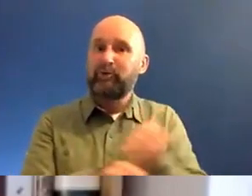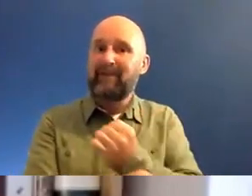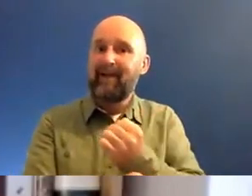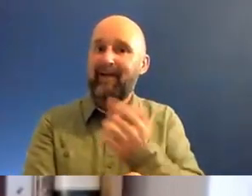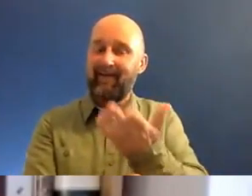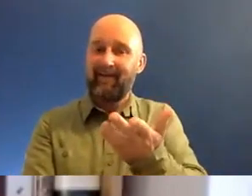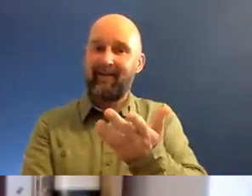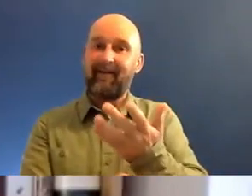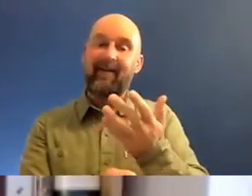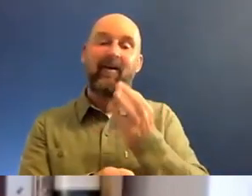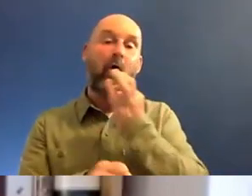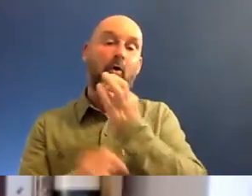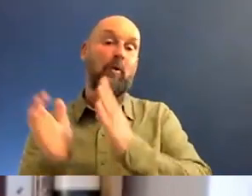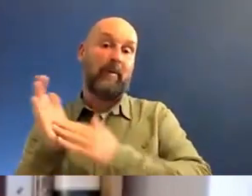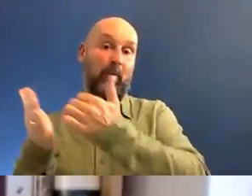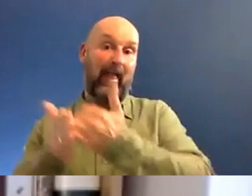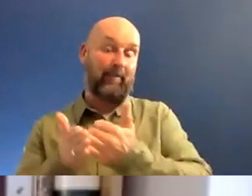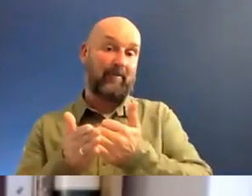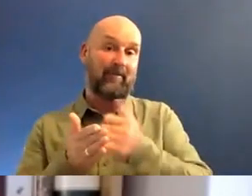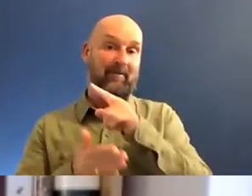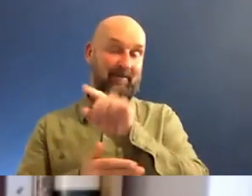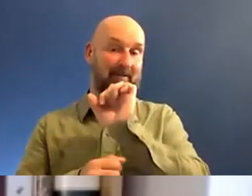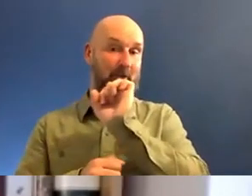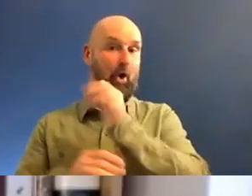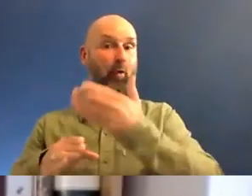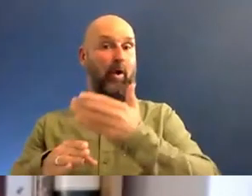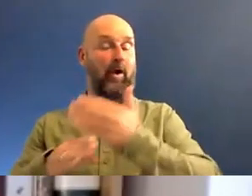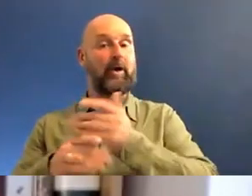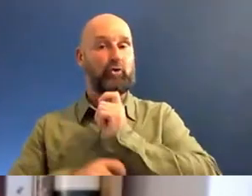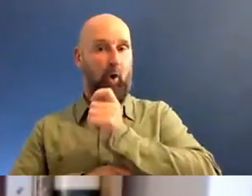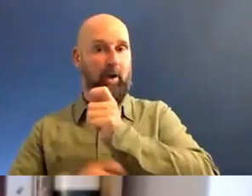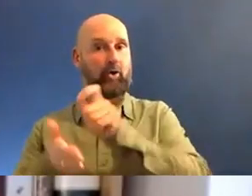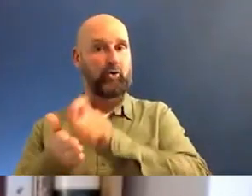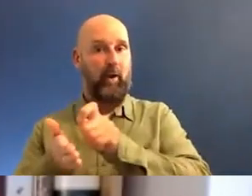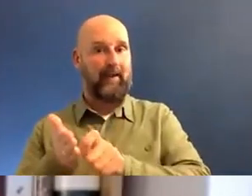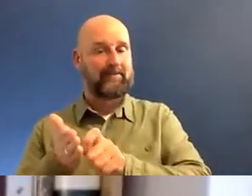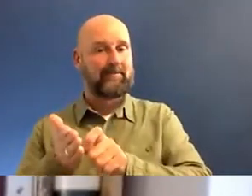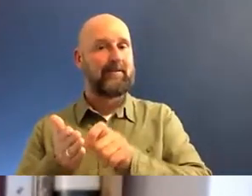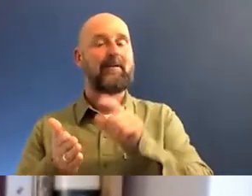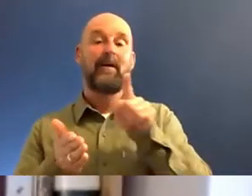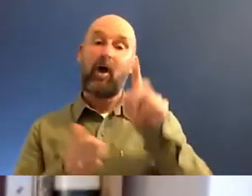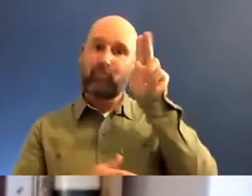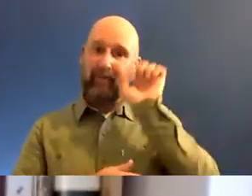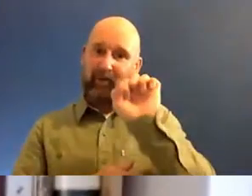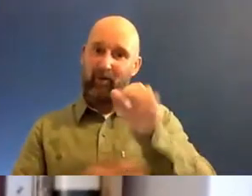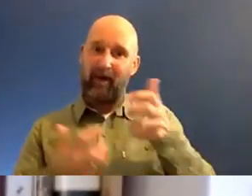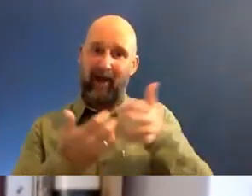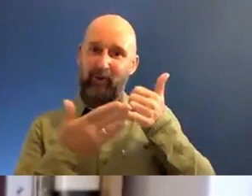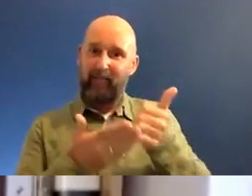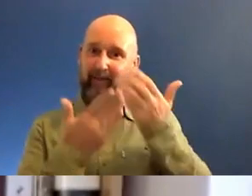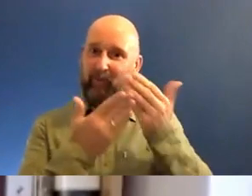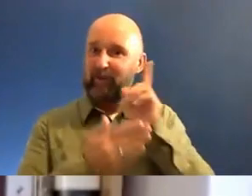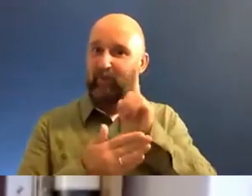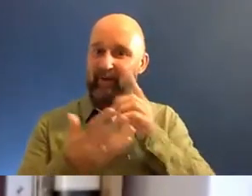And, and perhaps Miriam can answer the question from the point of view of her work as a journalist and documentary filmmaker. But Rabia, first of all, do you have any